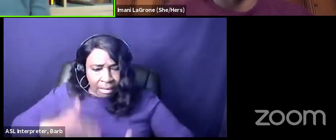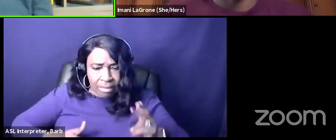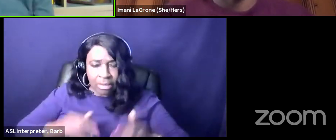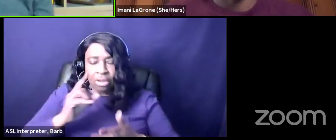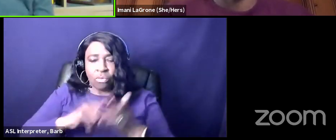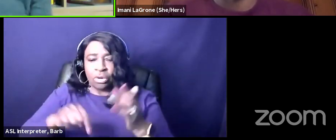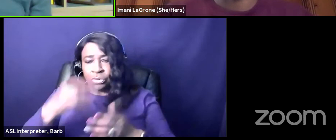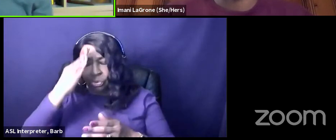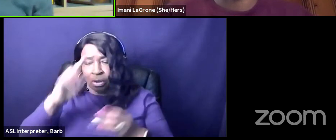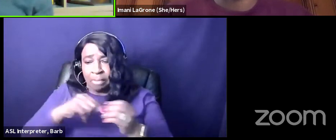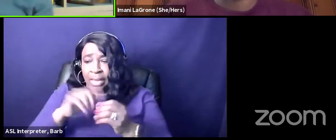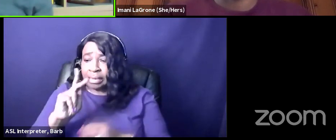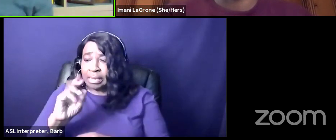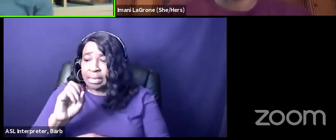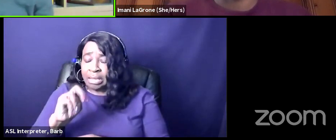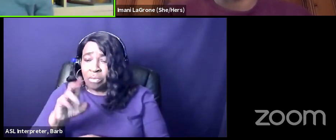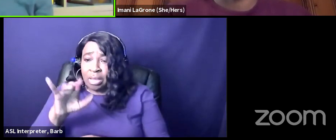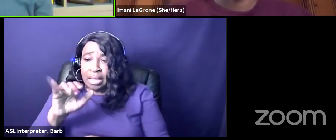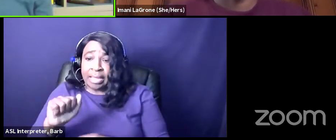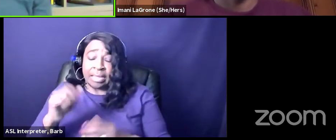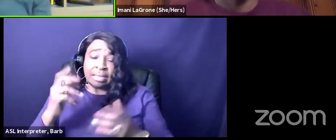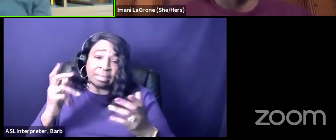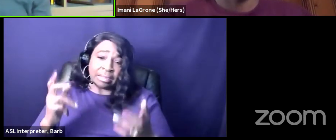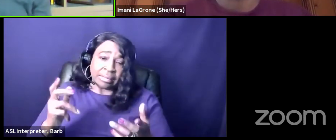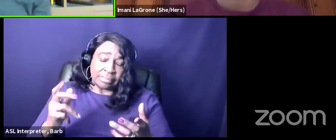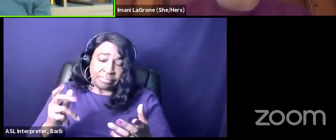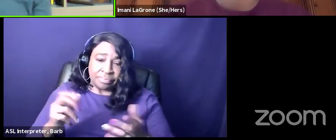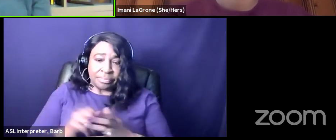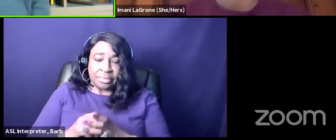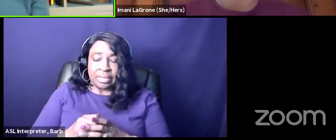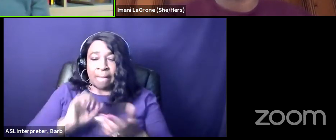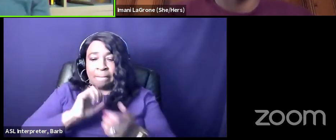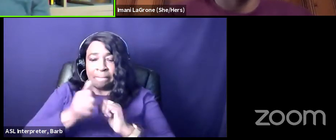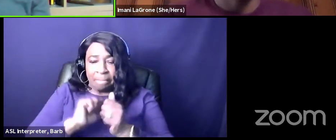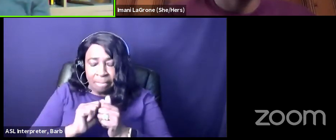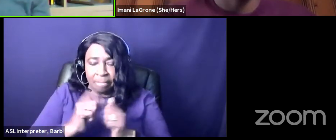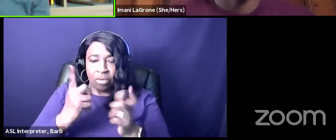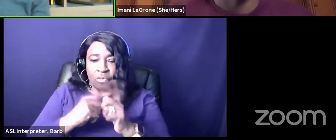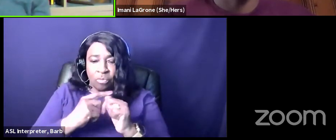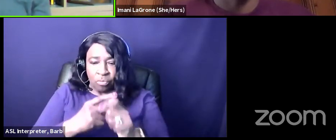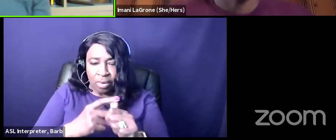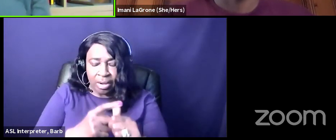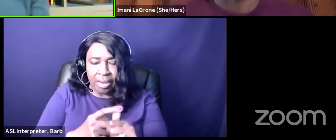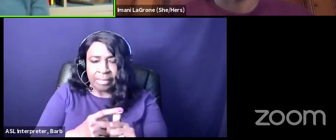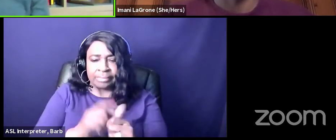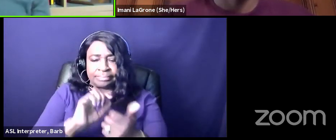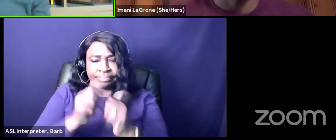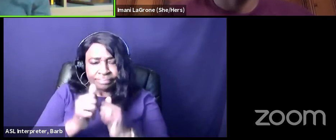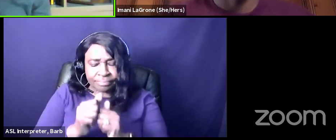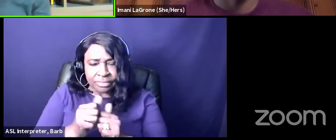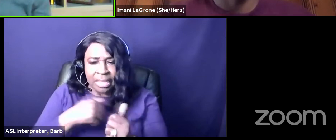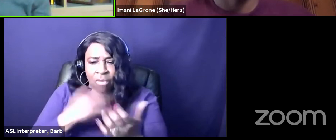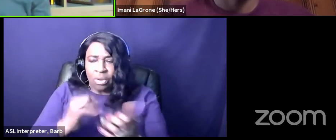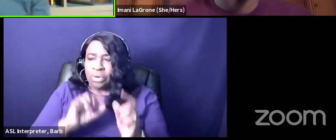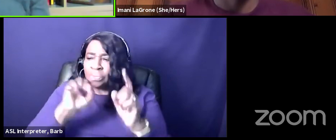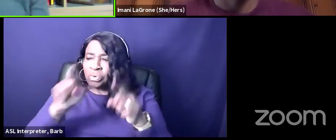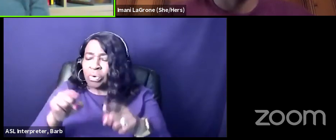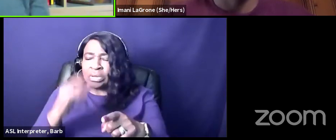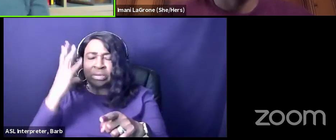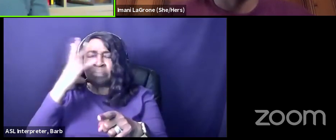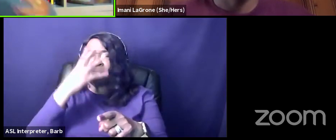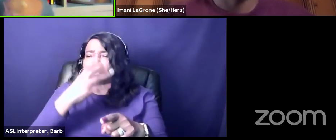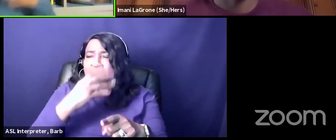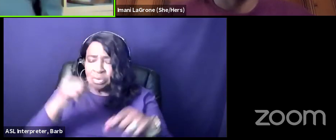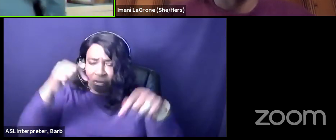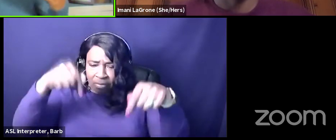about kenya oh safaris and marathons and i really want to go there and it's beautiful i hear and it's like